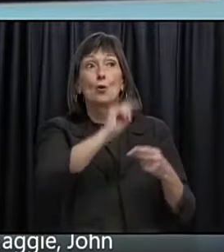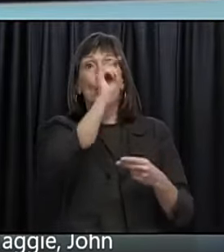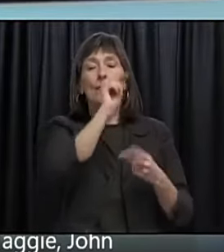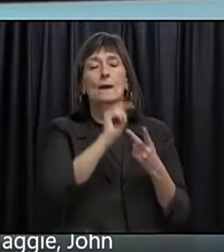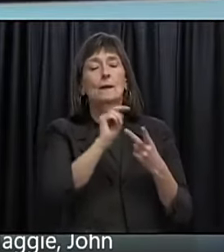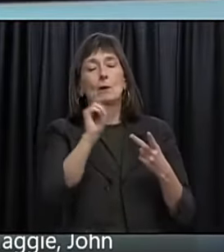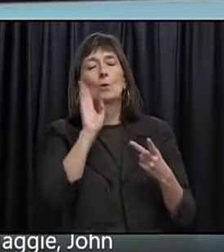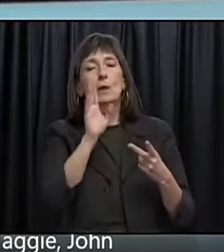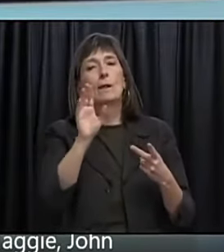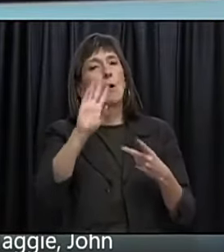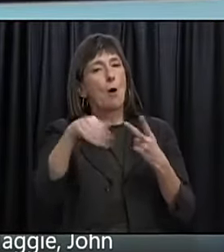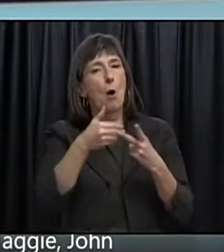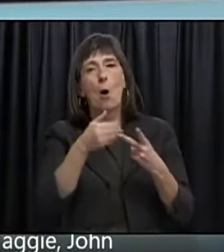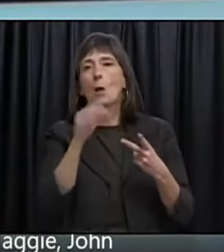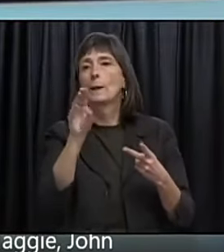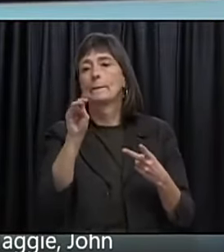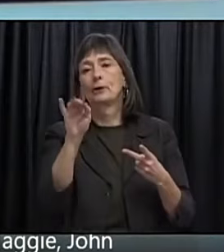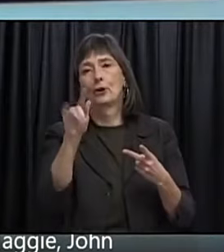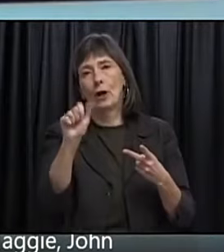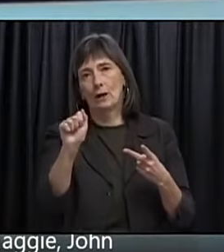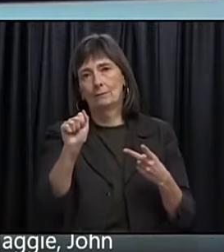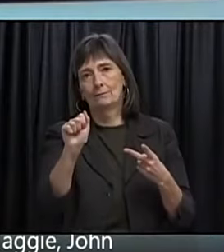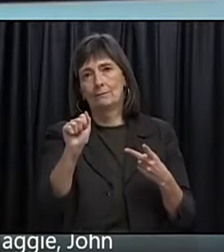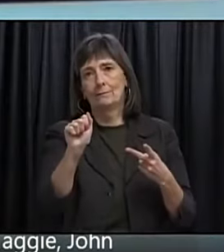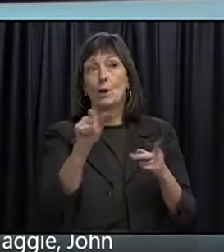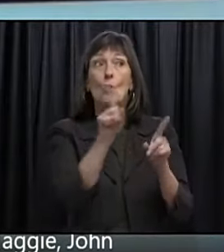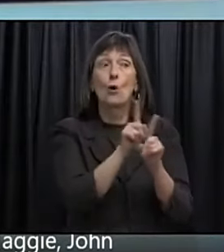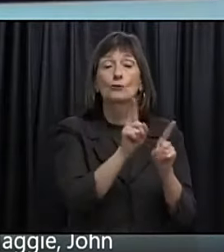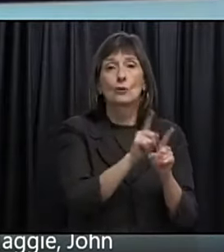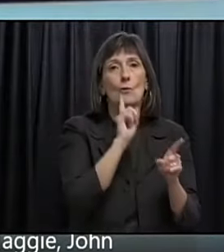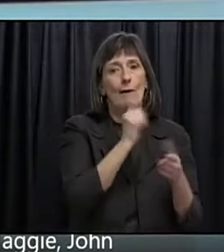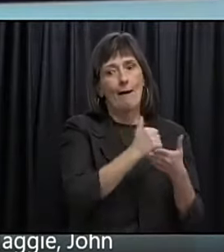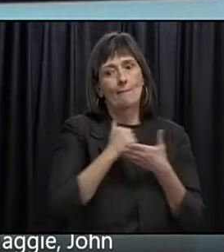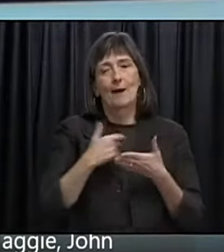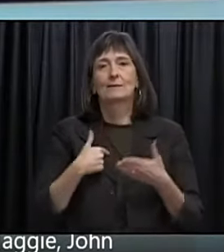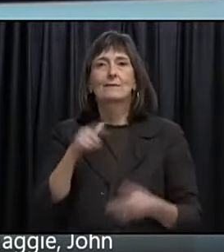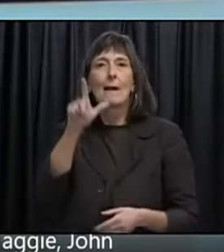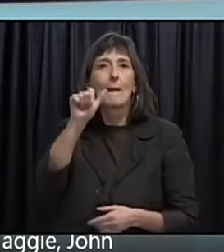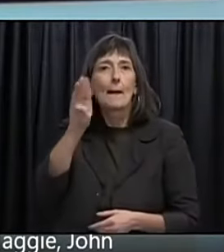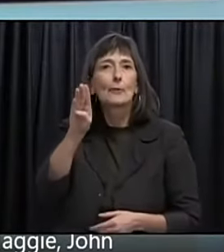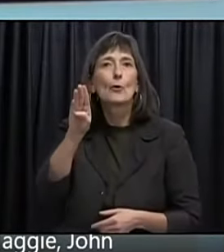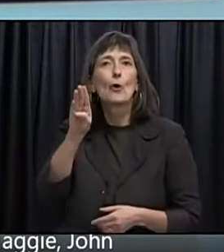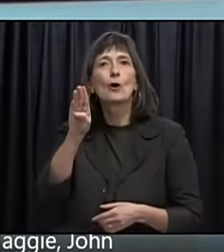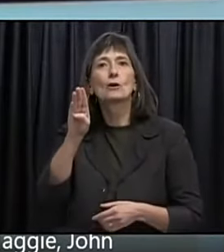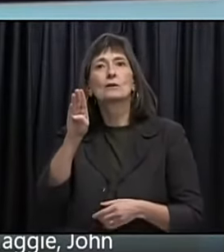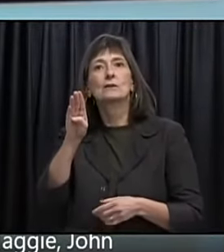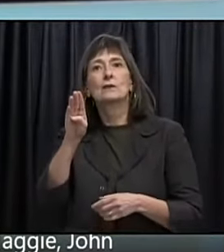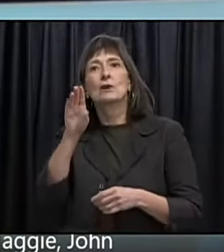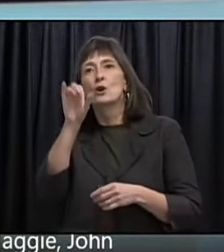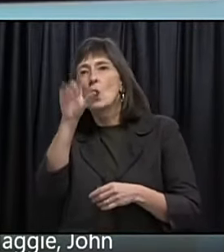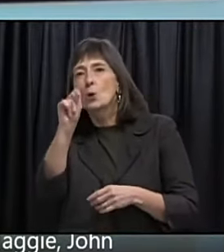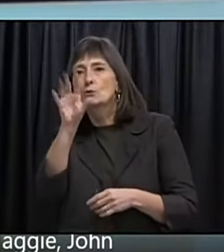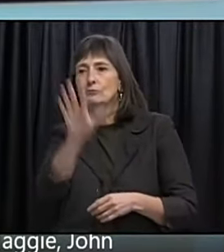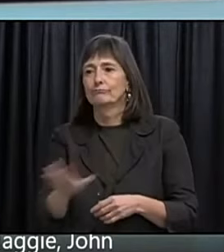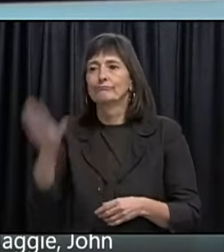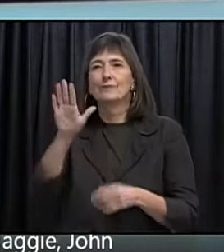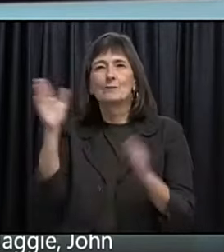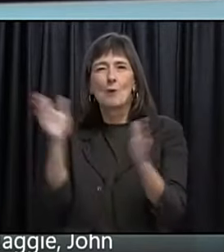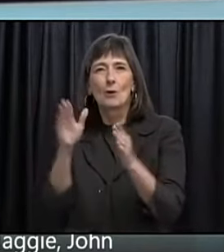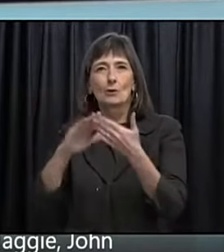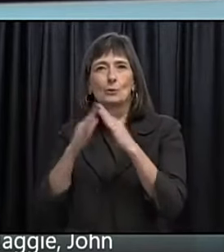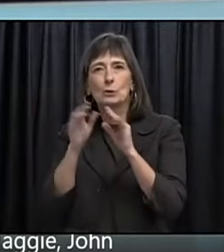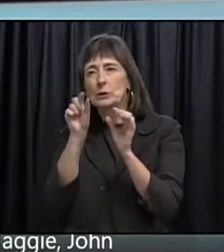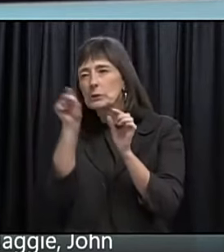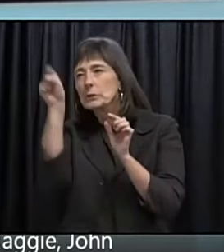make their life. Very much easier. certainly will help us. With. Labrador. the coastal communities. Is. Okay.